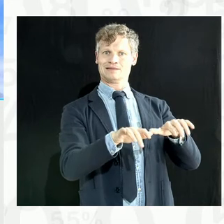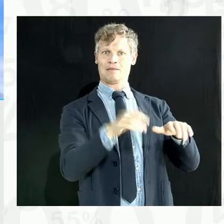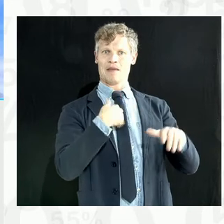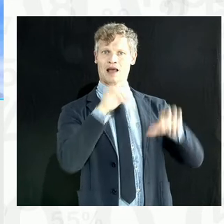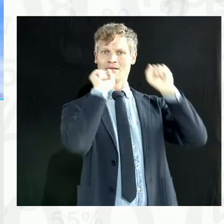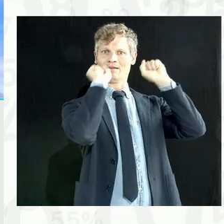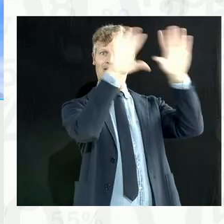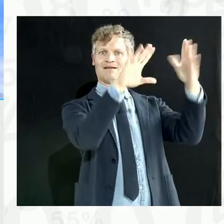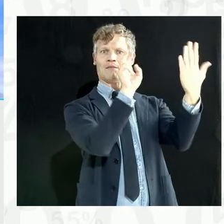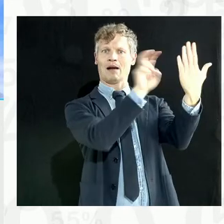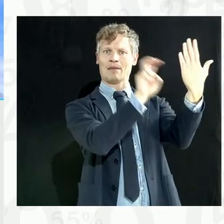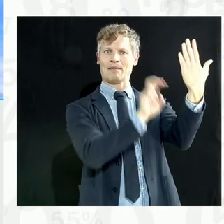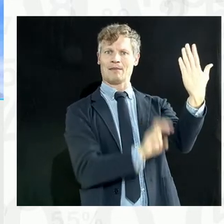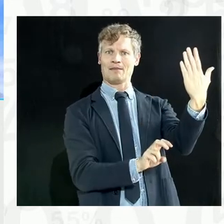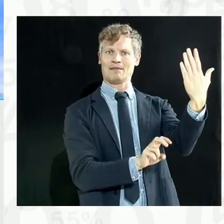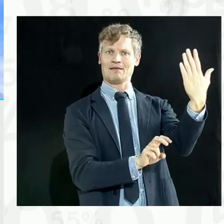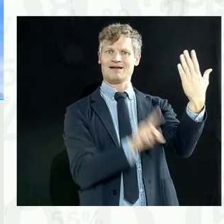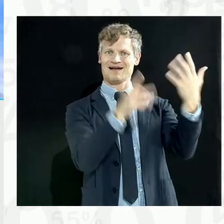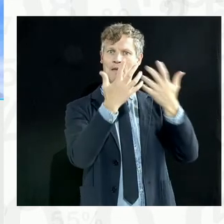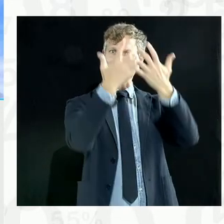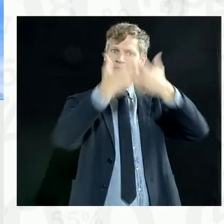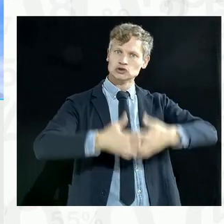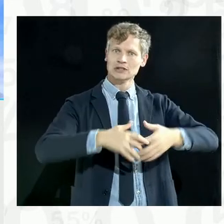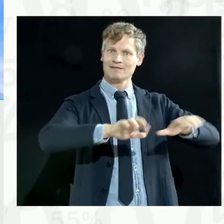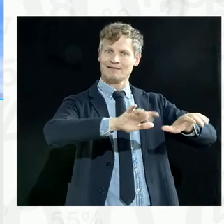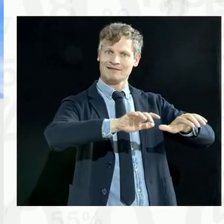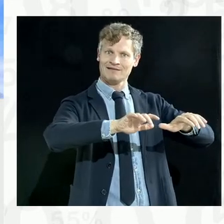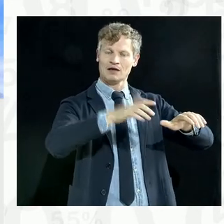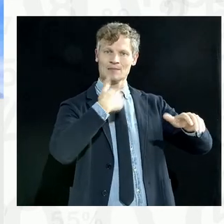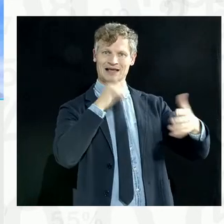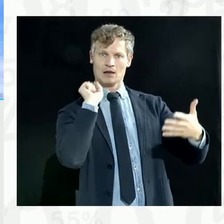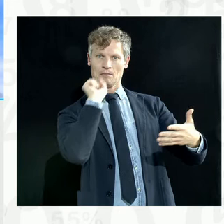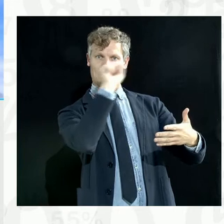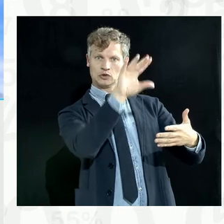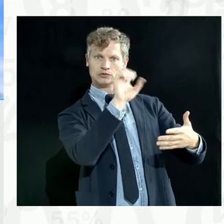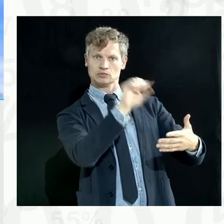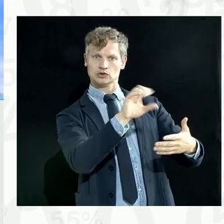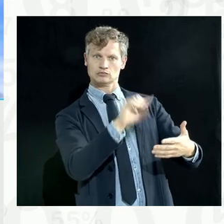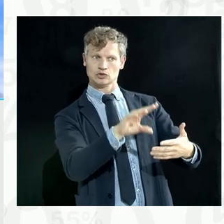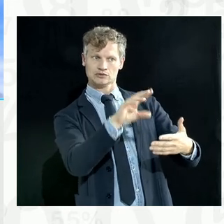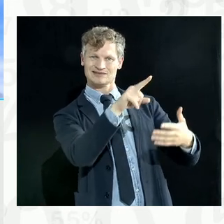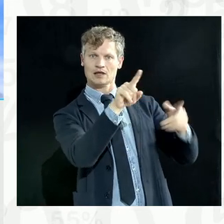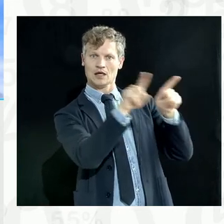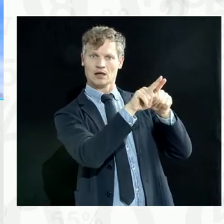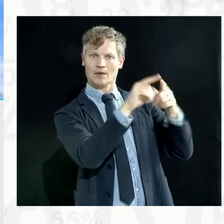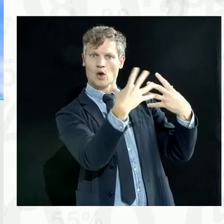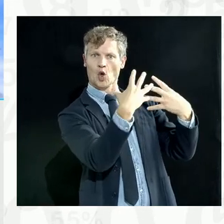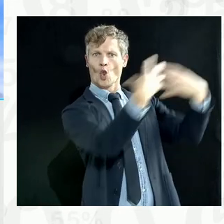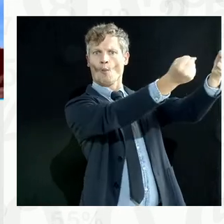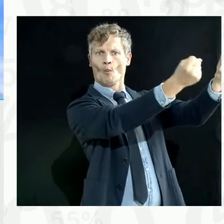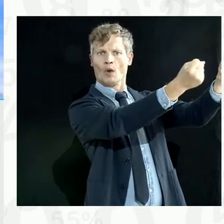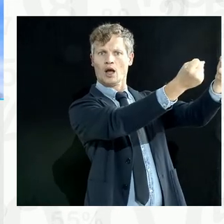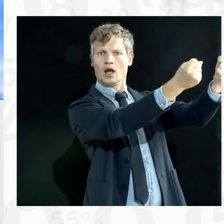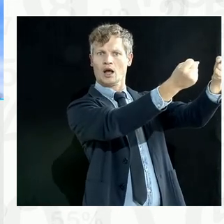to a machine or you bring it to a context. And then because it's being handled in